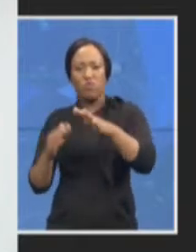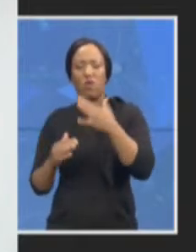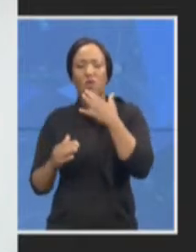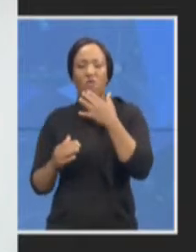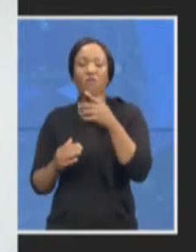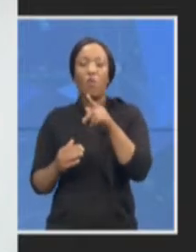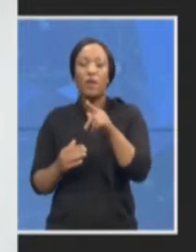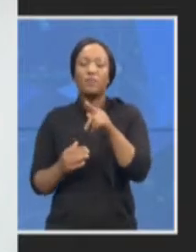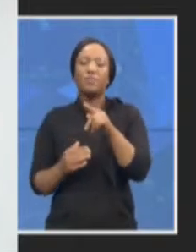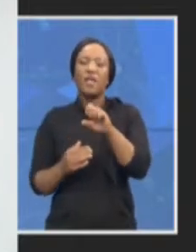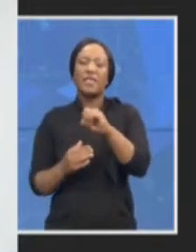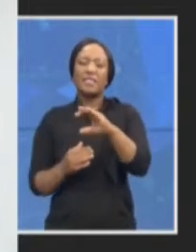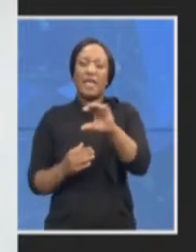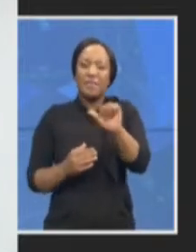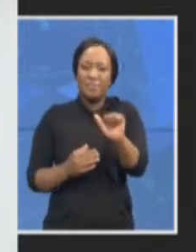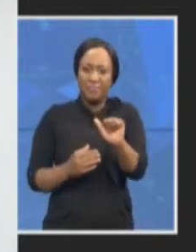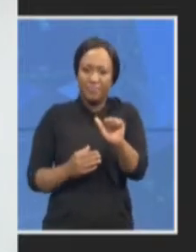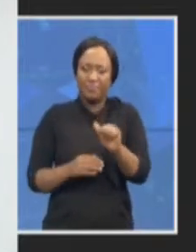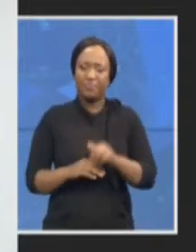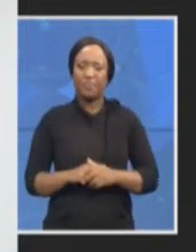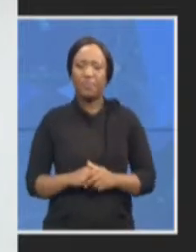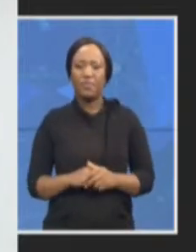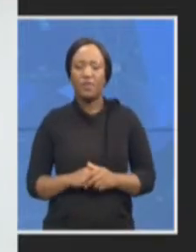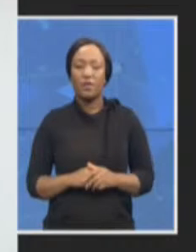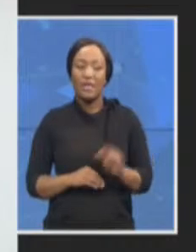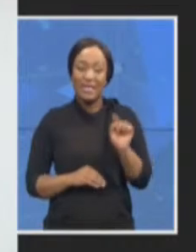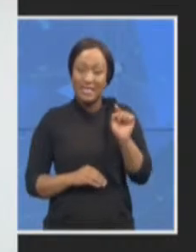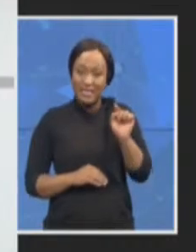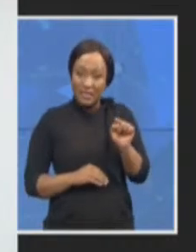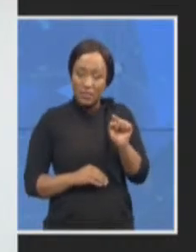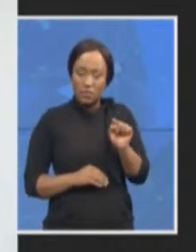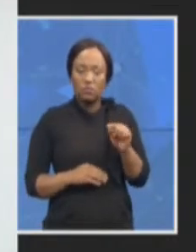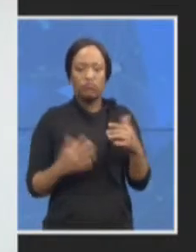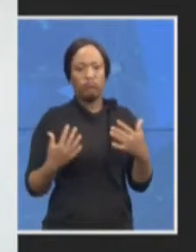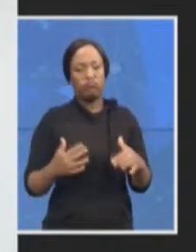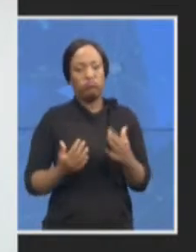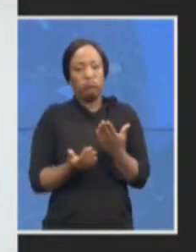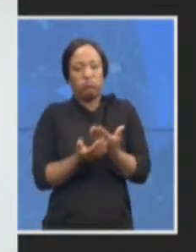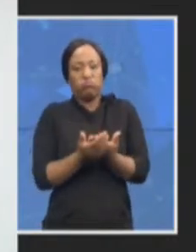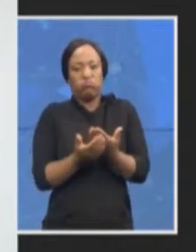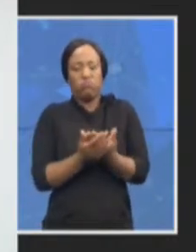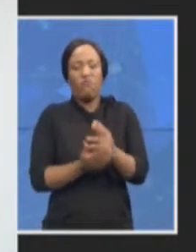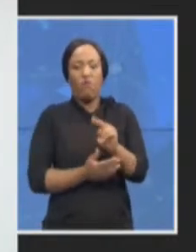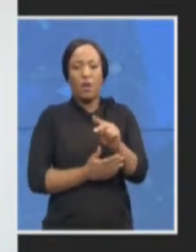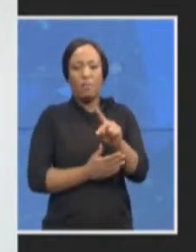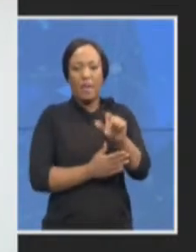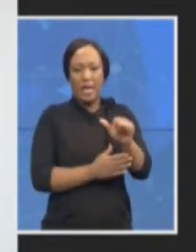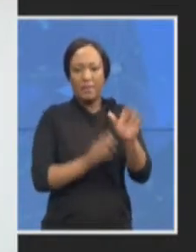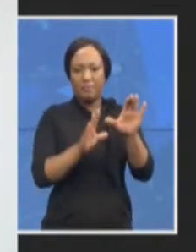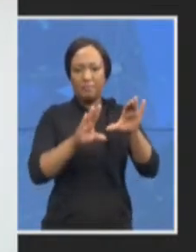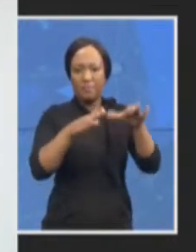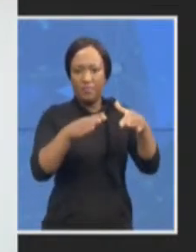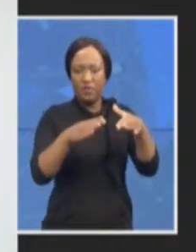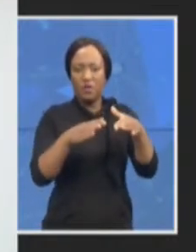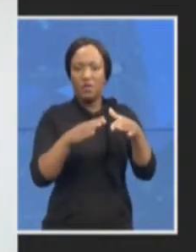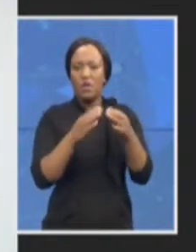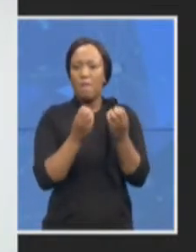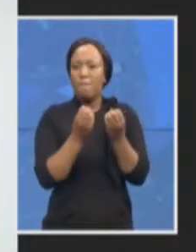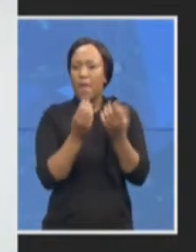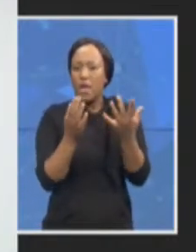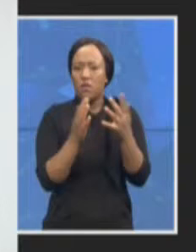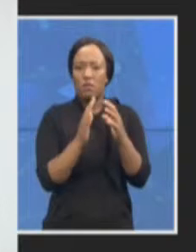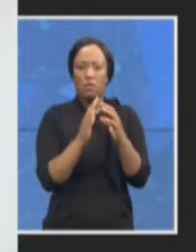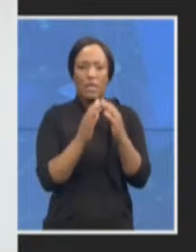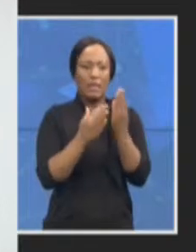speaks to the capability of the prosecution and there's examples of those types of cases in all the respective divisions